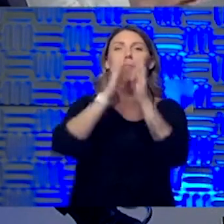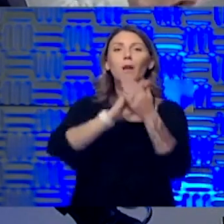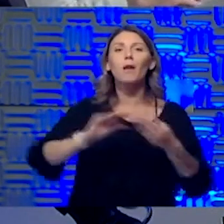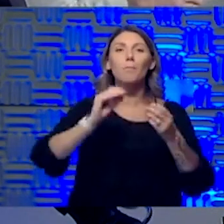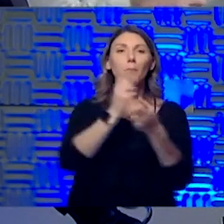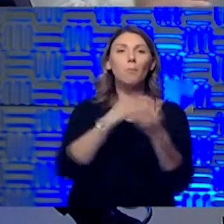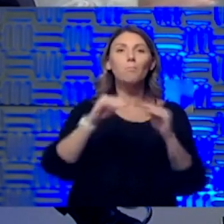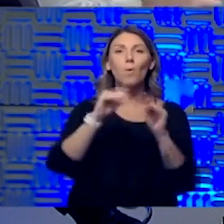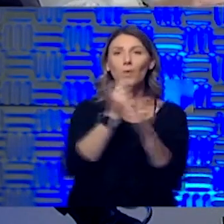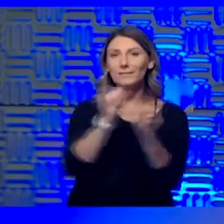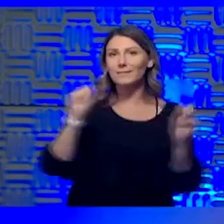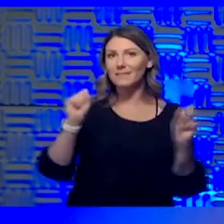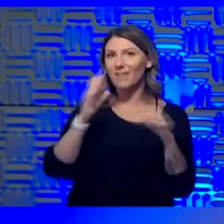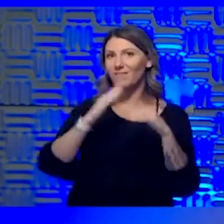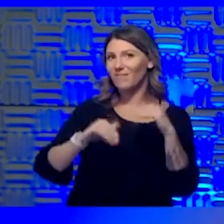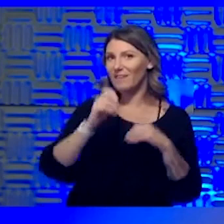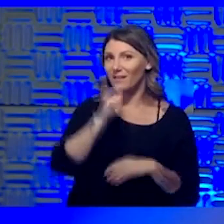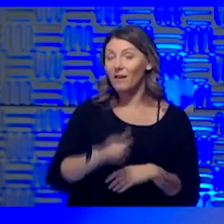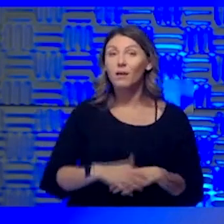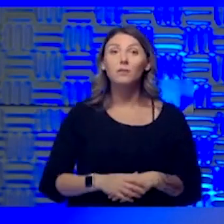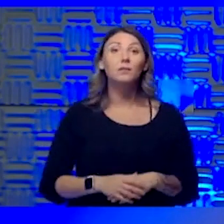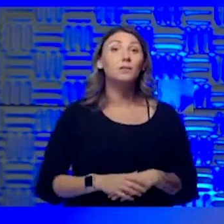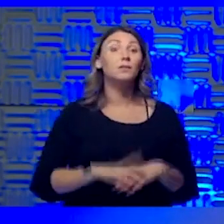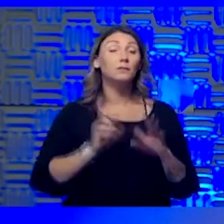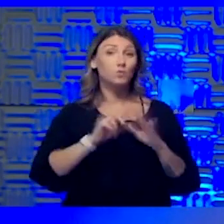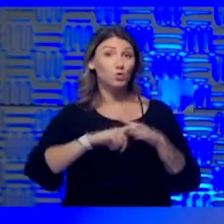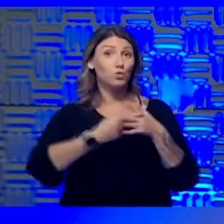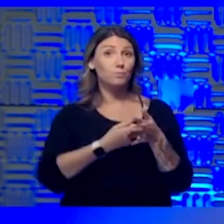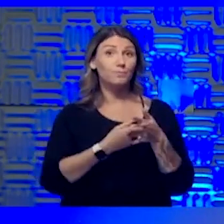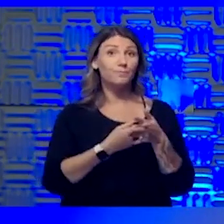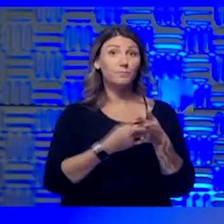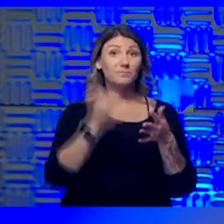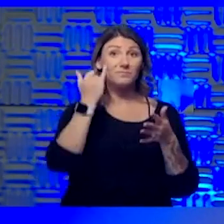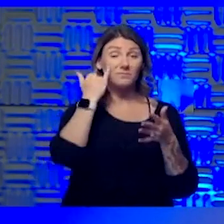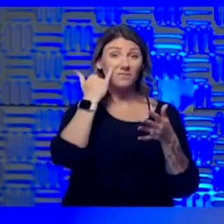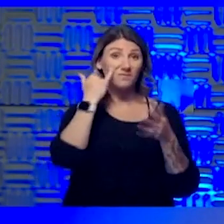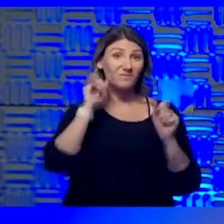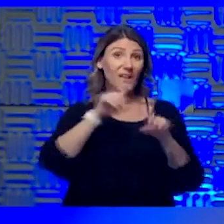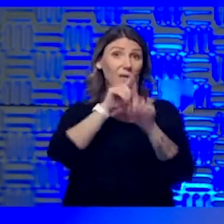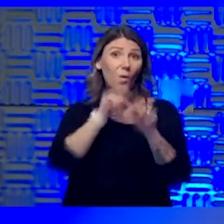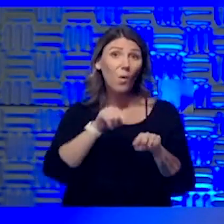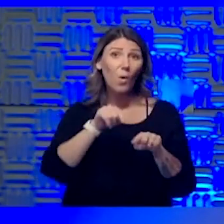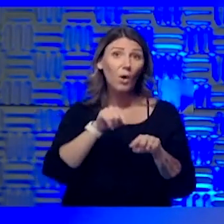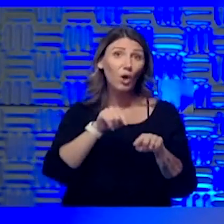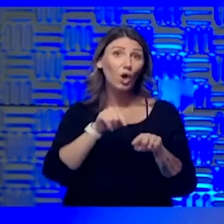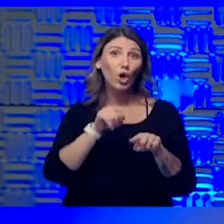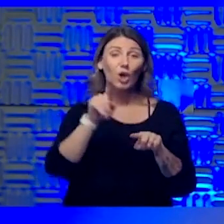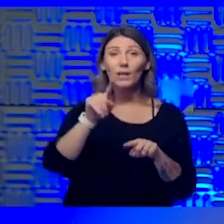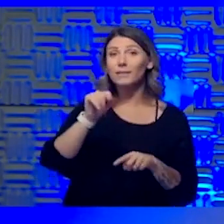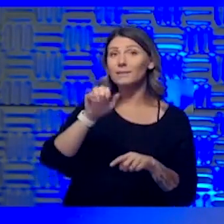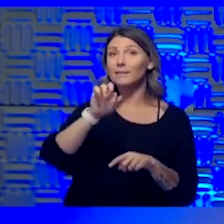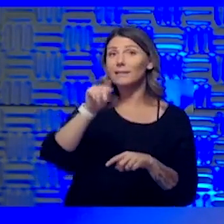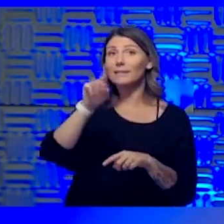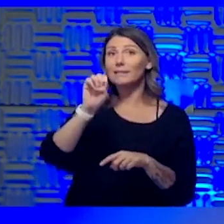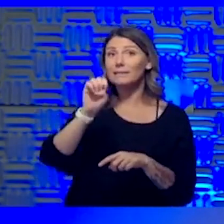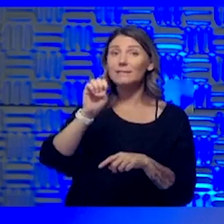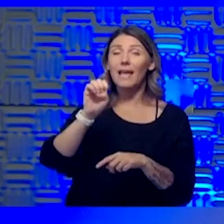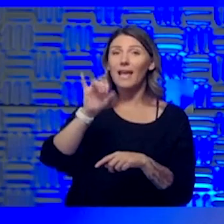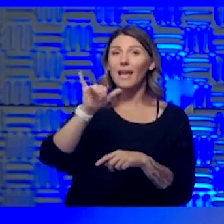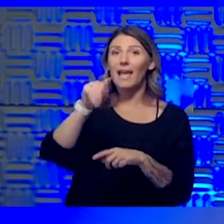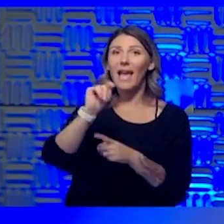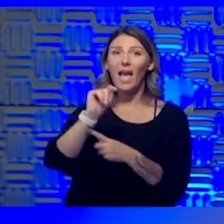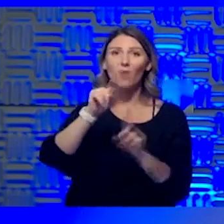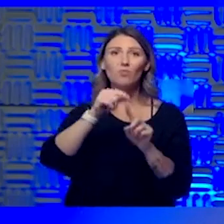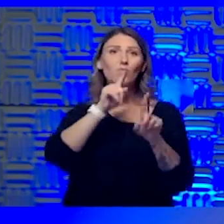environment. Yeah. Um, I think to, to start off, if, if you can still get takeout, please get takeout. If you have to go out to a restaurant, I